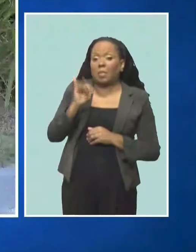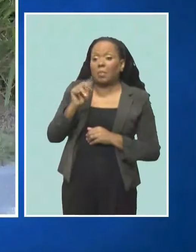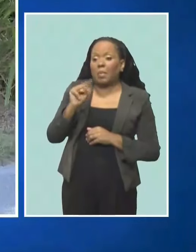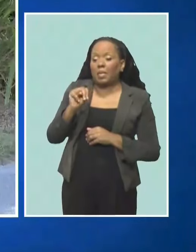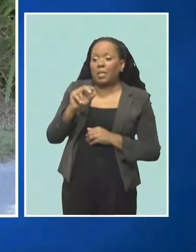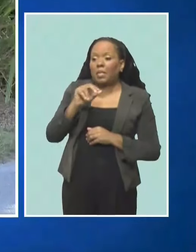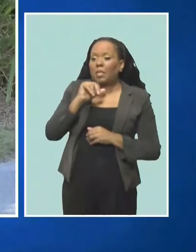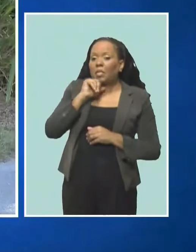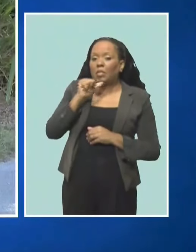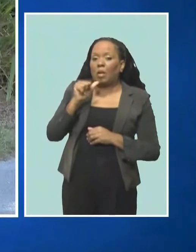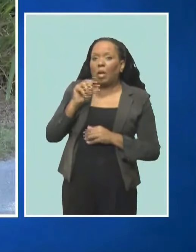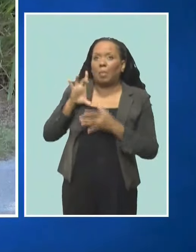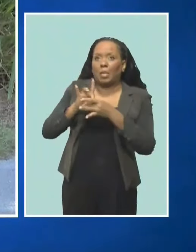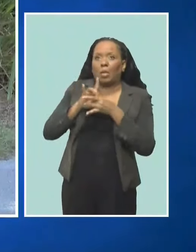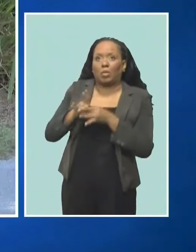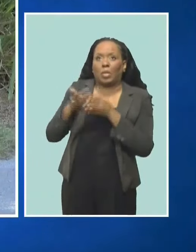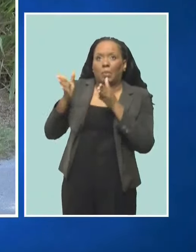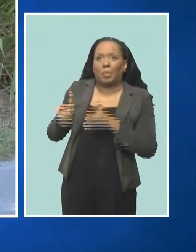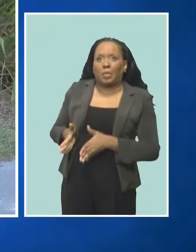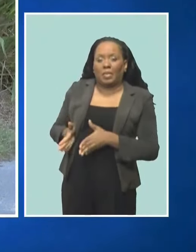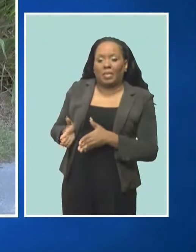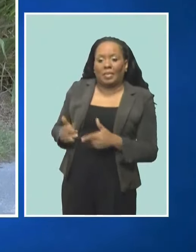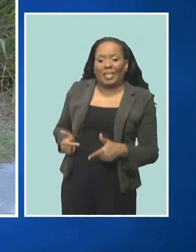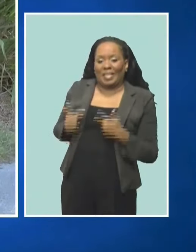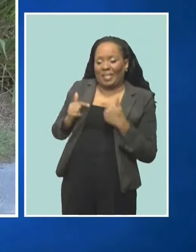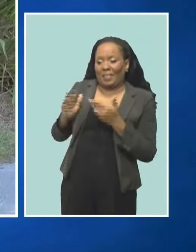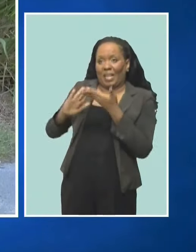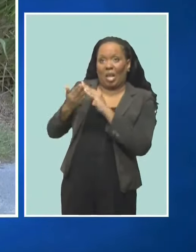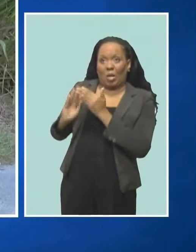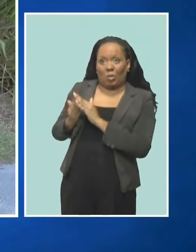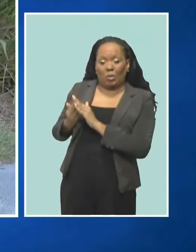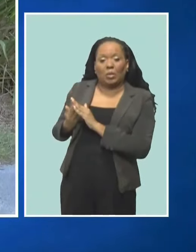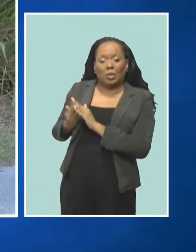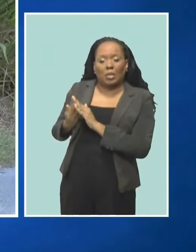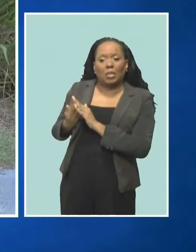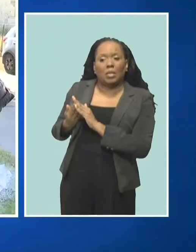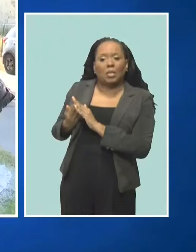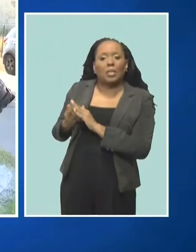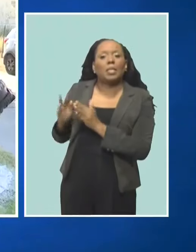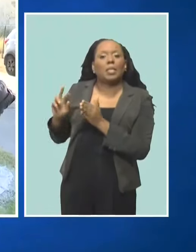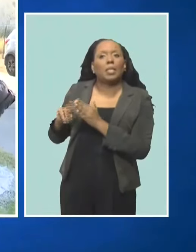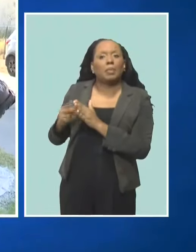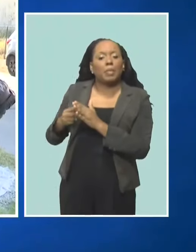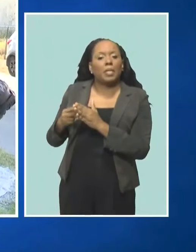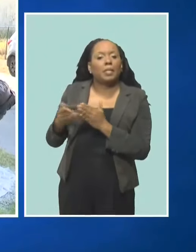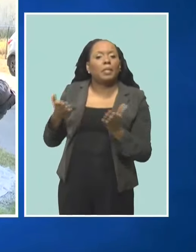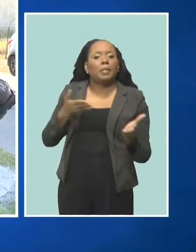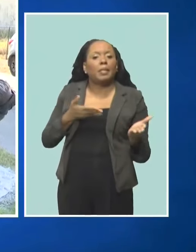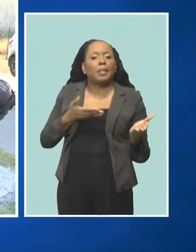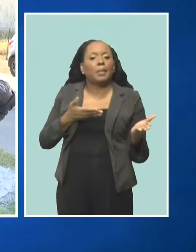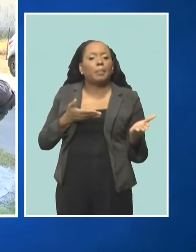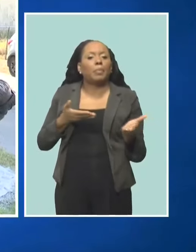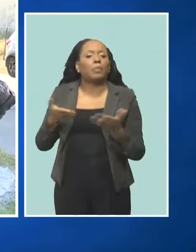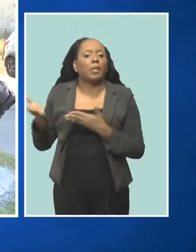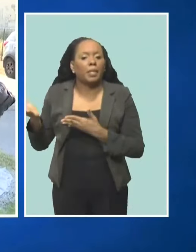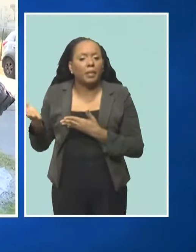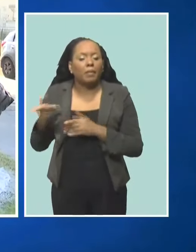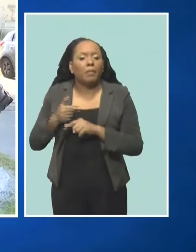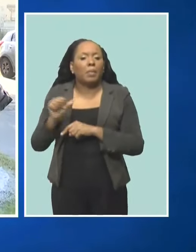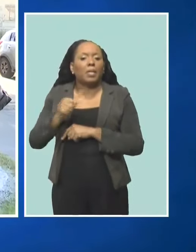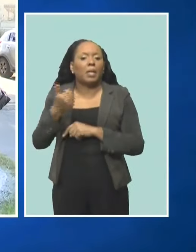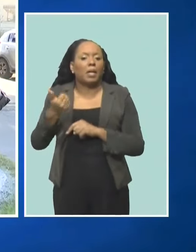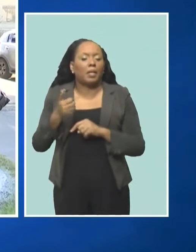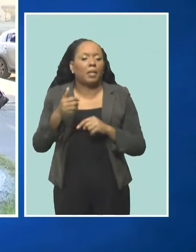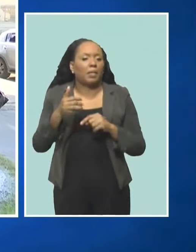their bin to this area and disposing of the carcass. So we want to let Barbadians know that the SSA is